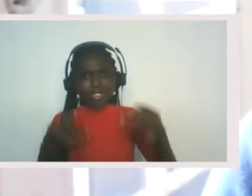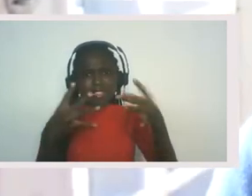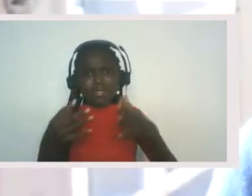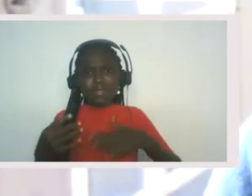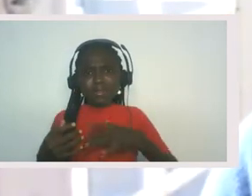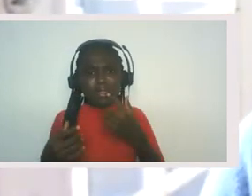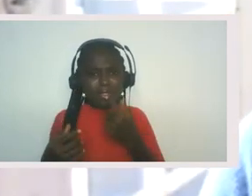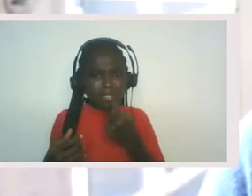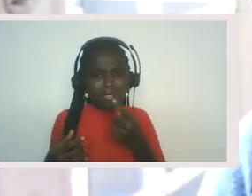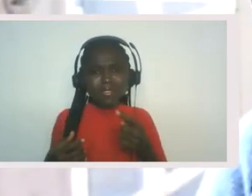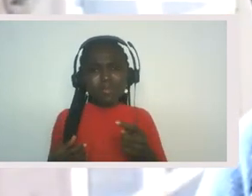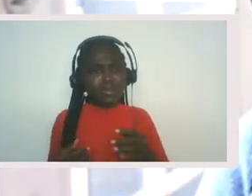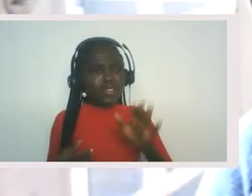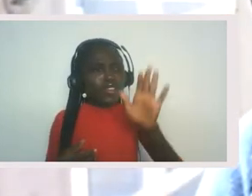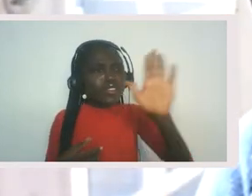process been like?